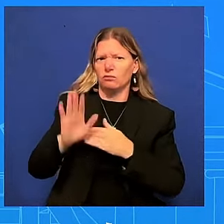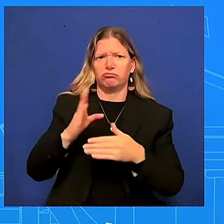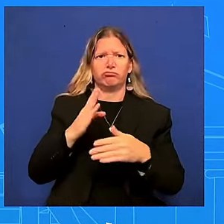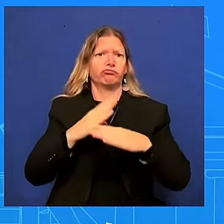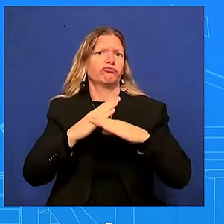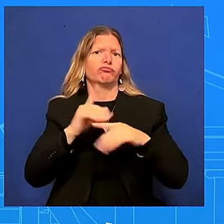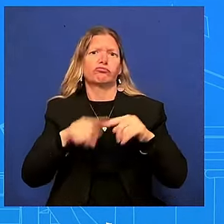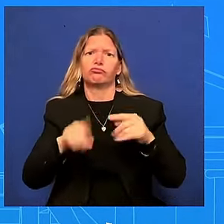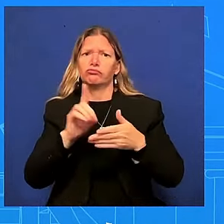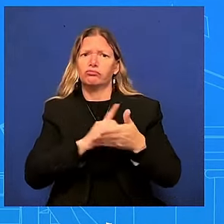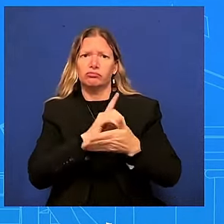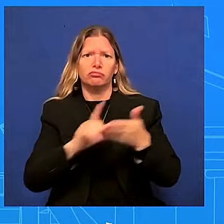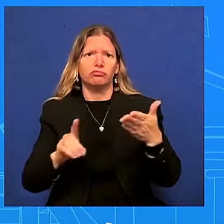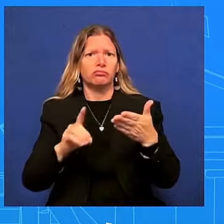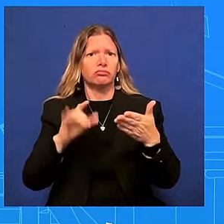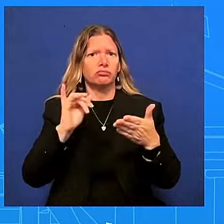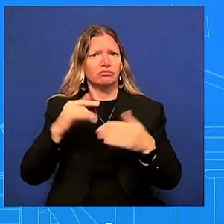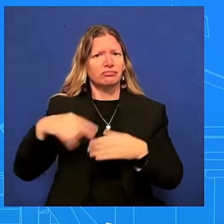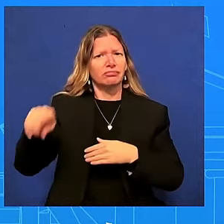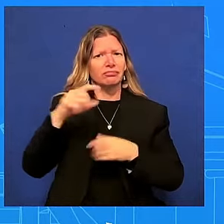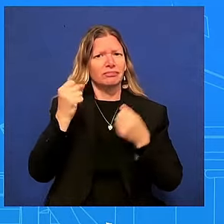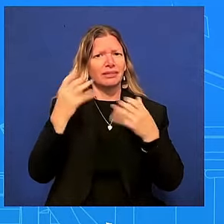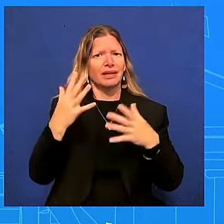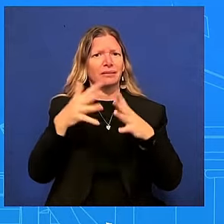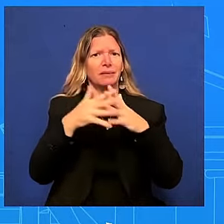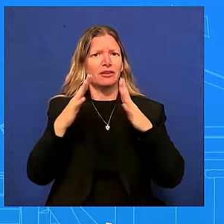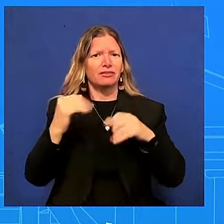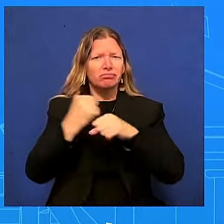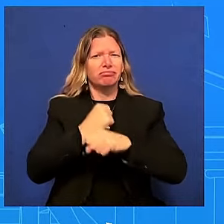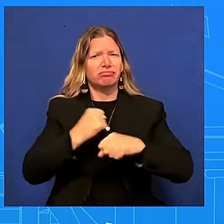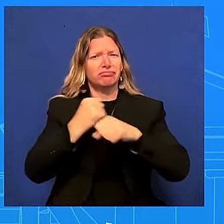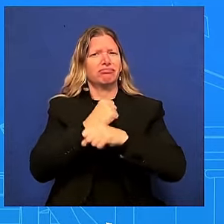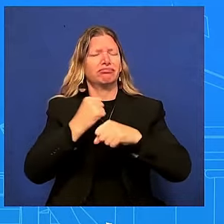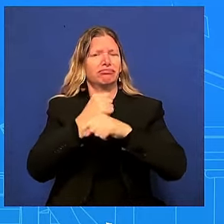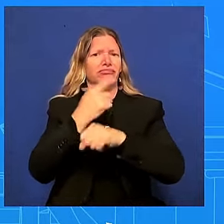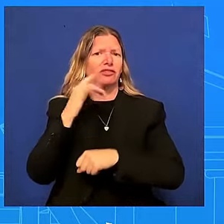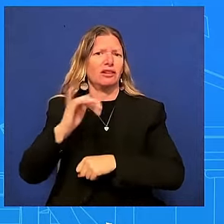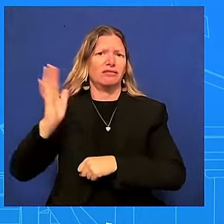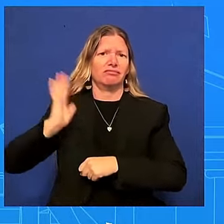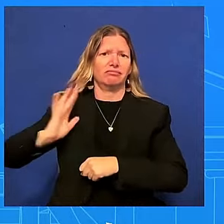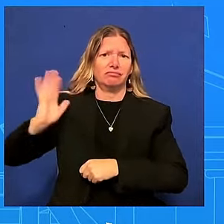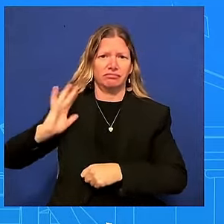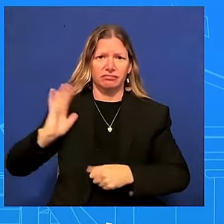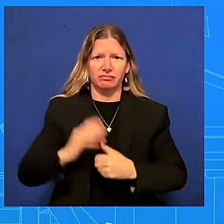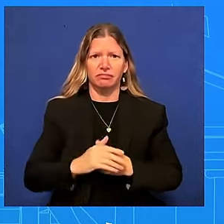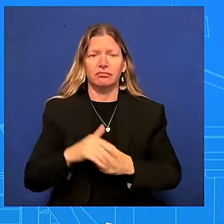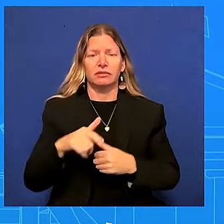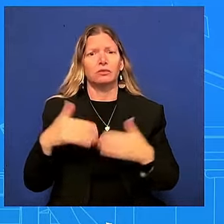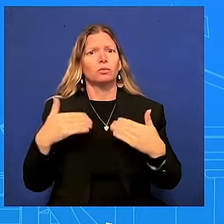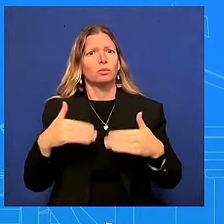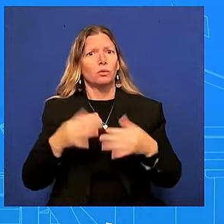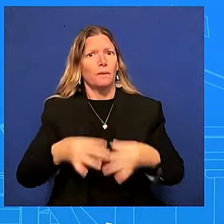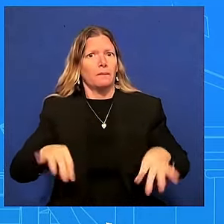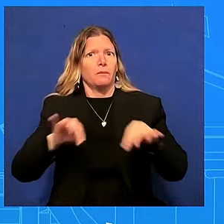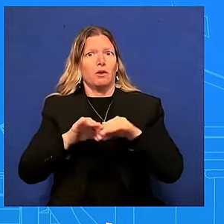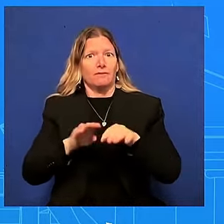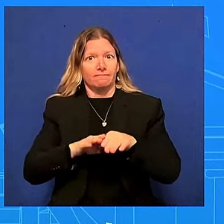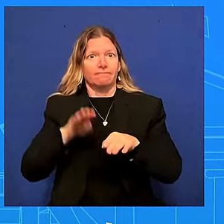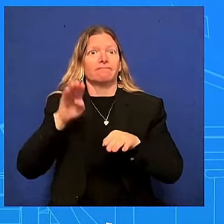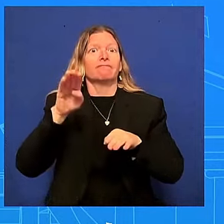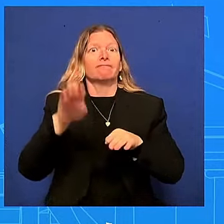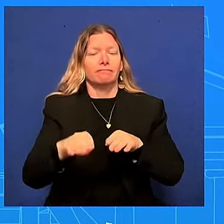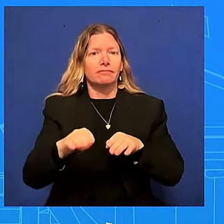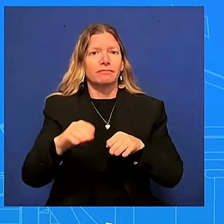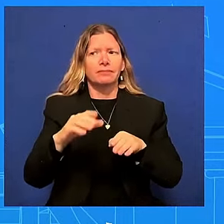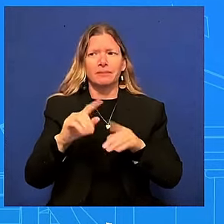this critical step forward securing our civil rights remains the unfinished fight of our time that's why President Biden is